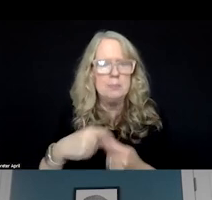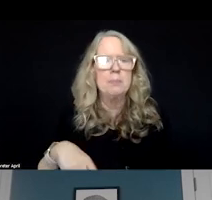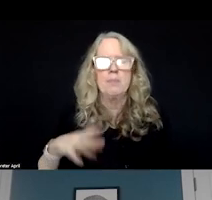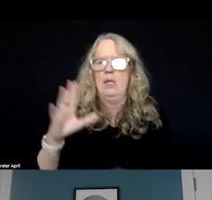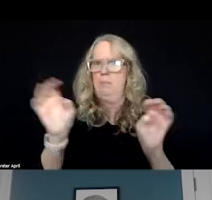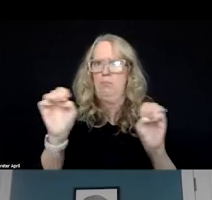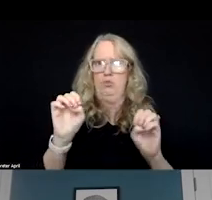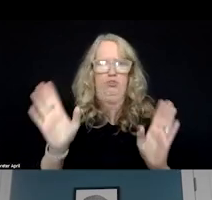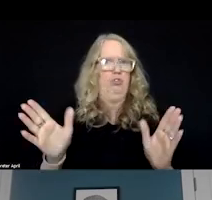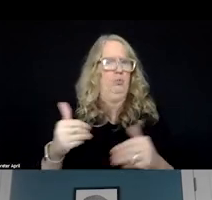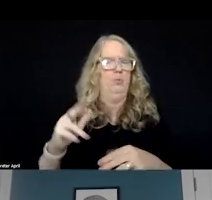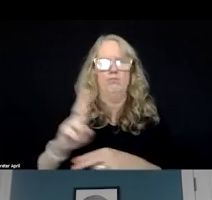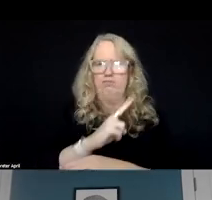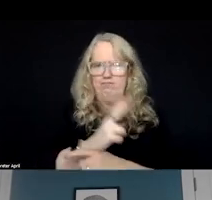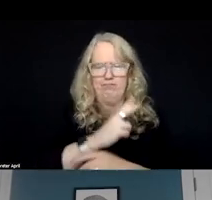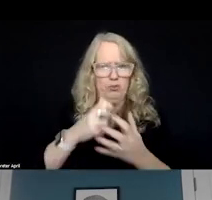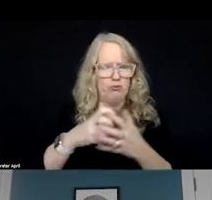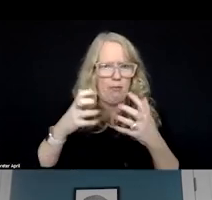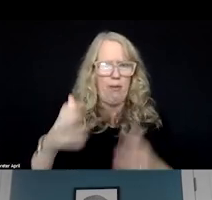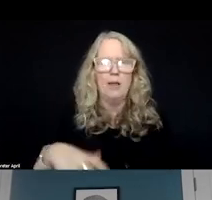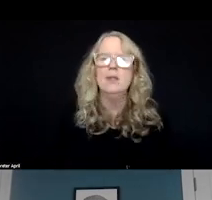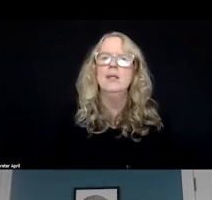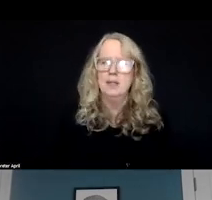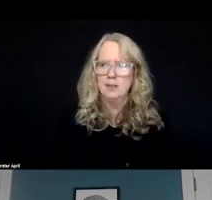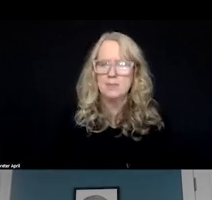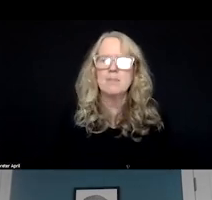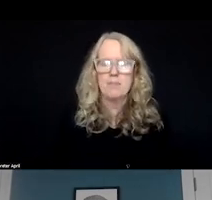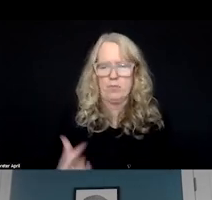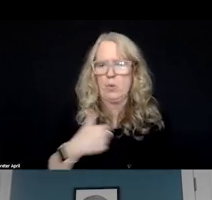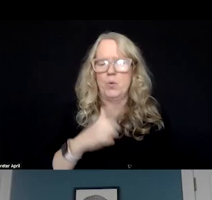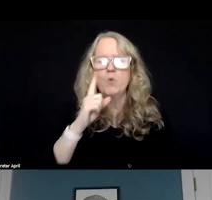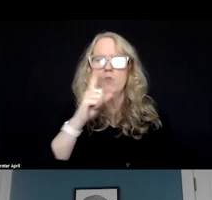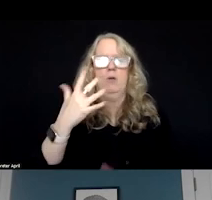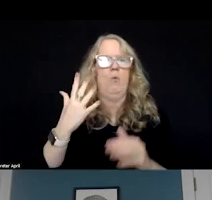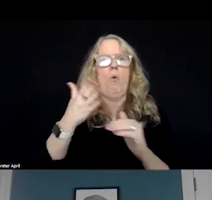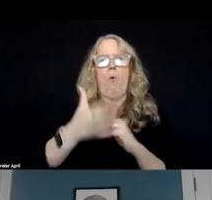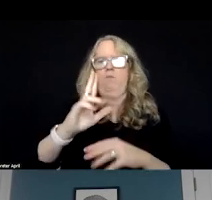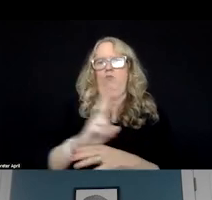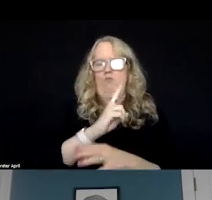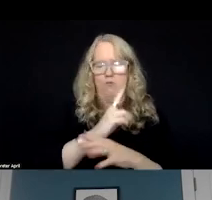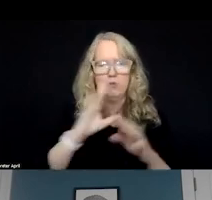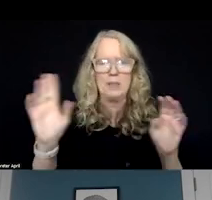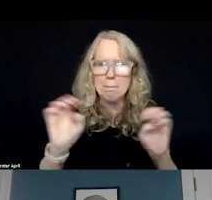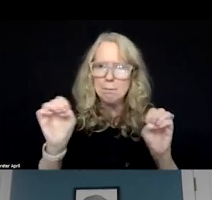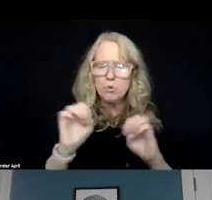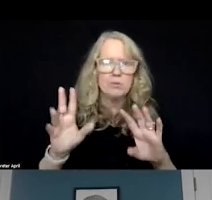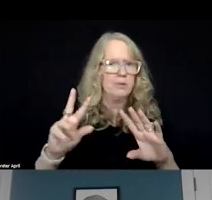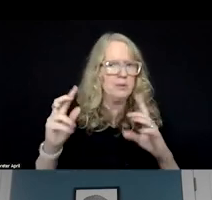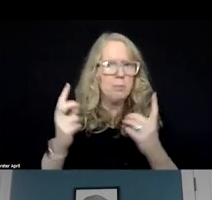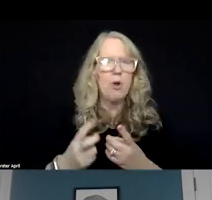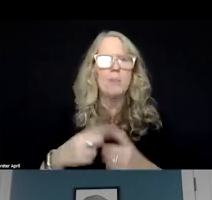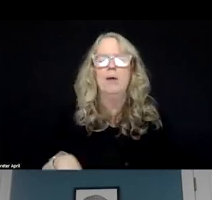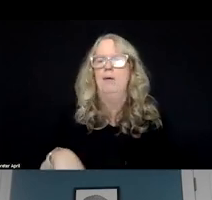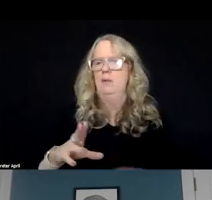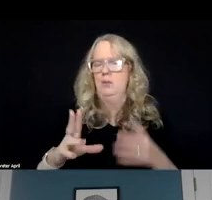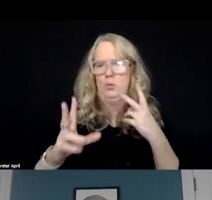rooms a lot. So, we really were overusing emergency departments. We were seeing